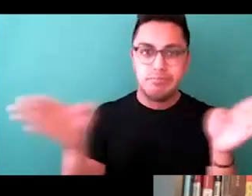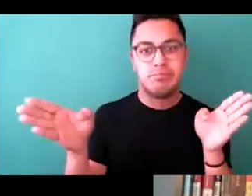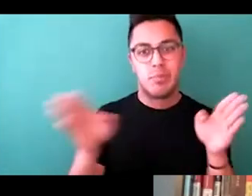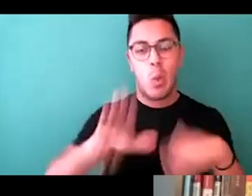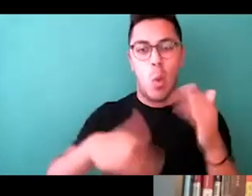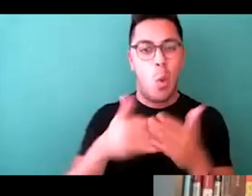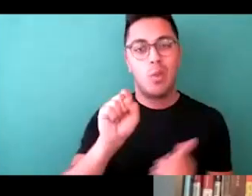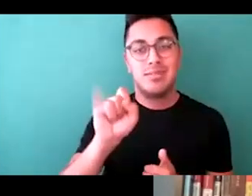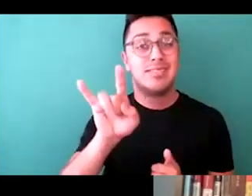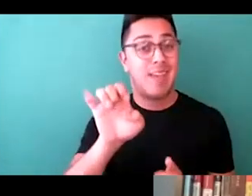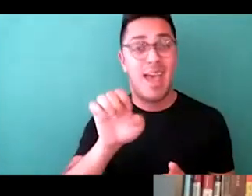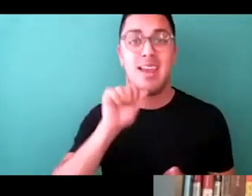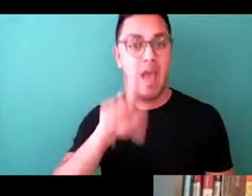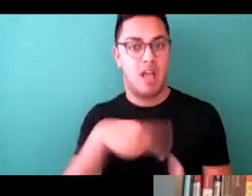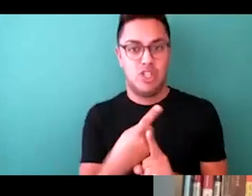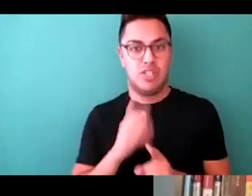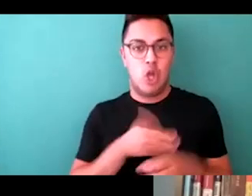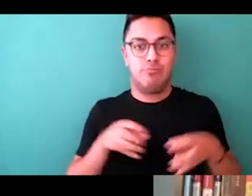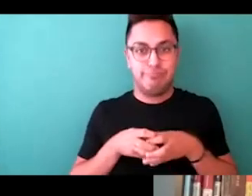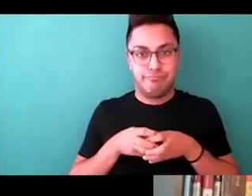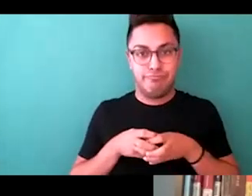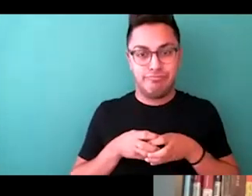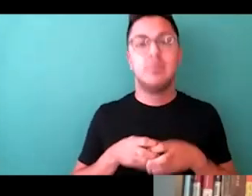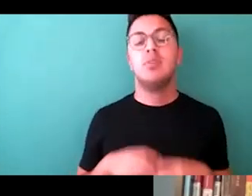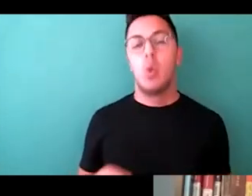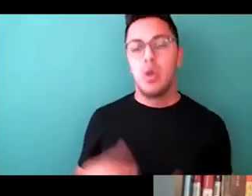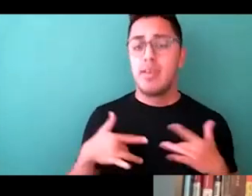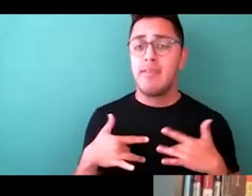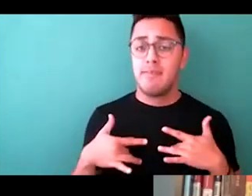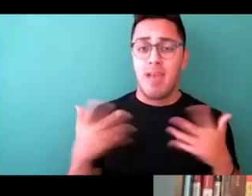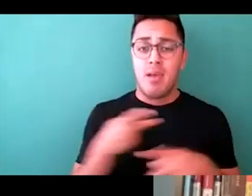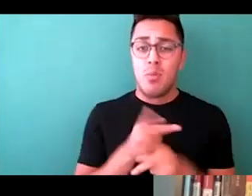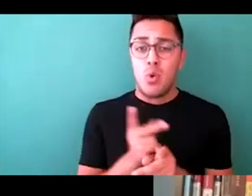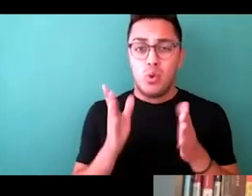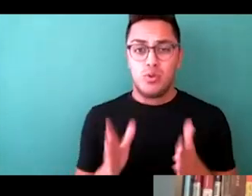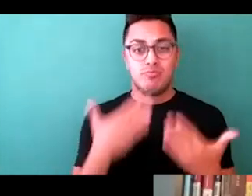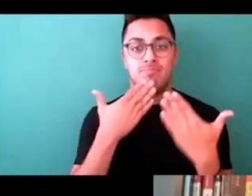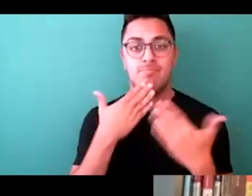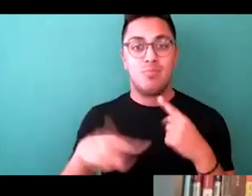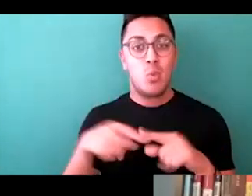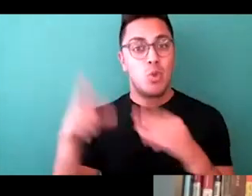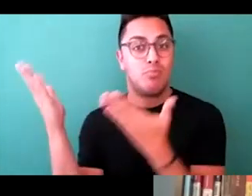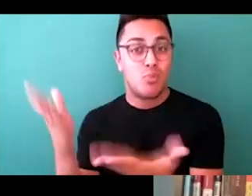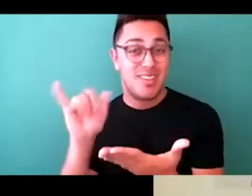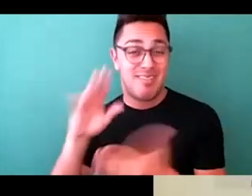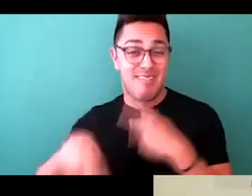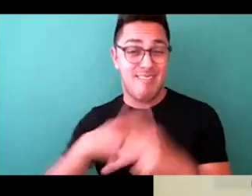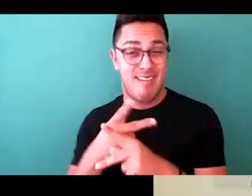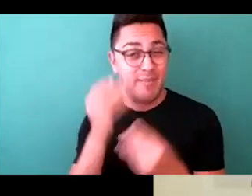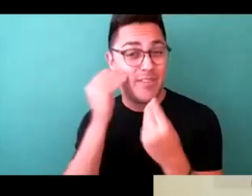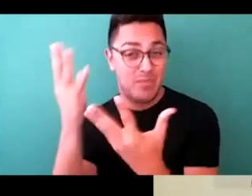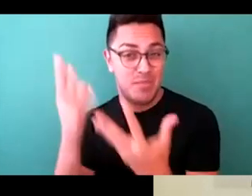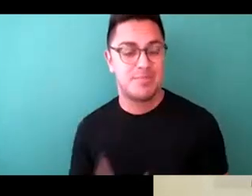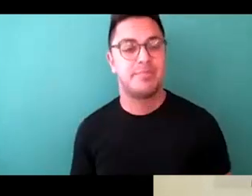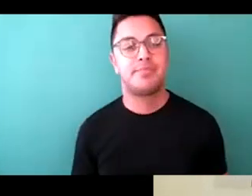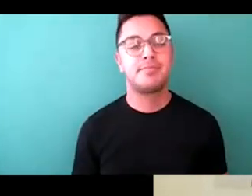So event producers are absolutely grateful when you start to bring in that kind of information to them. Amazing. Actually,